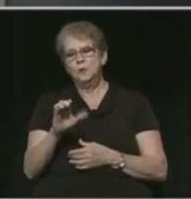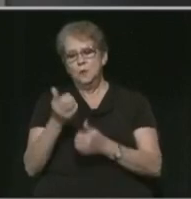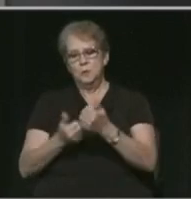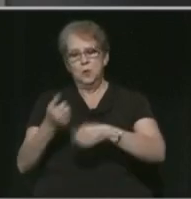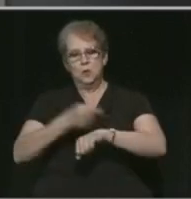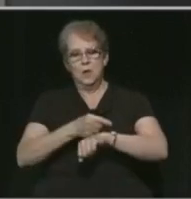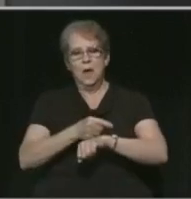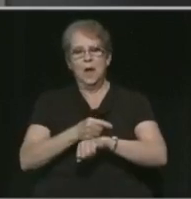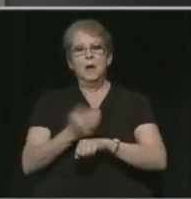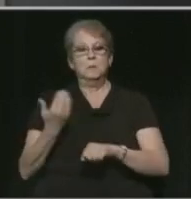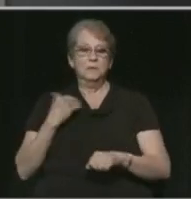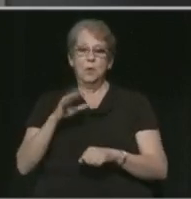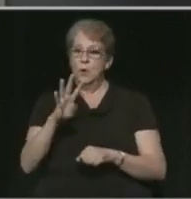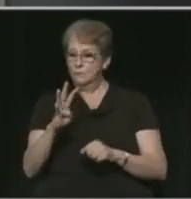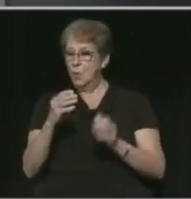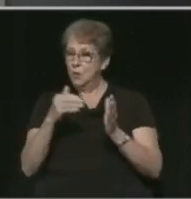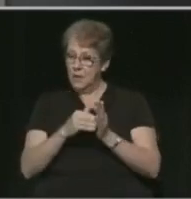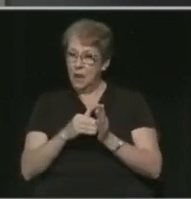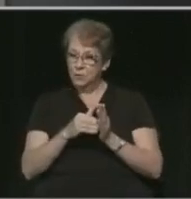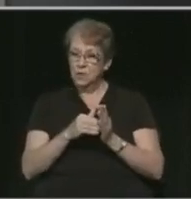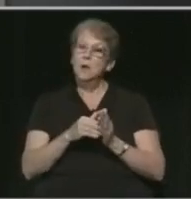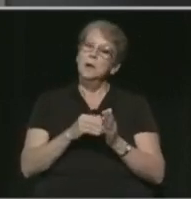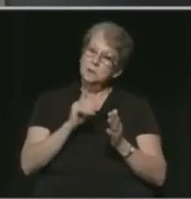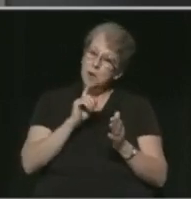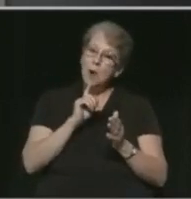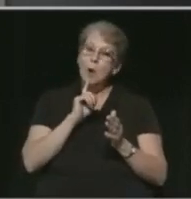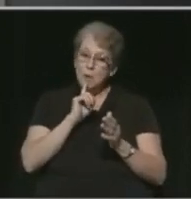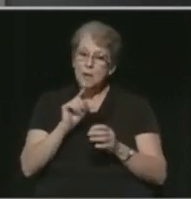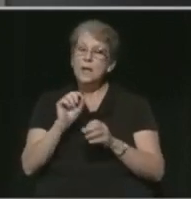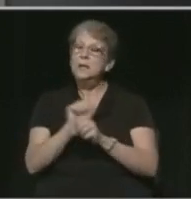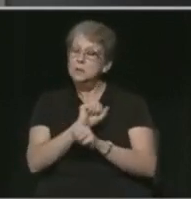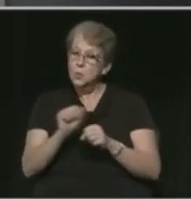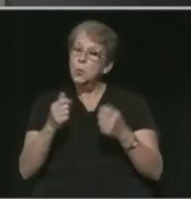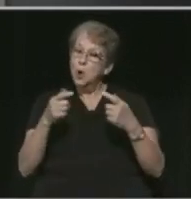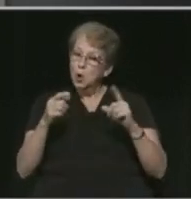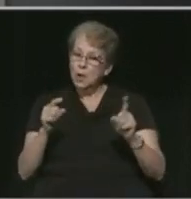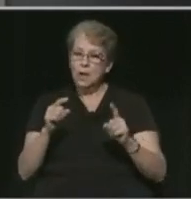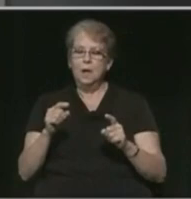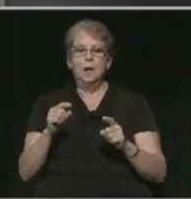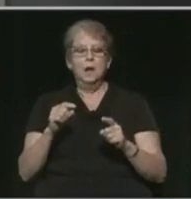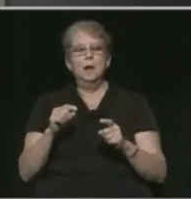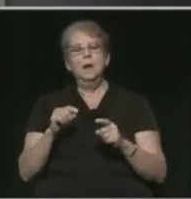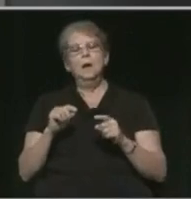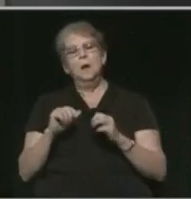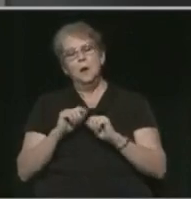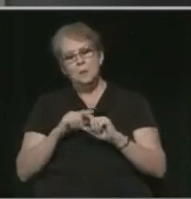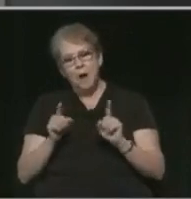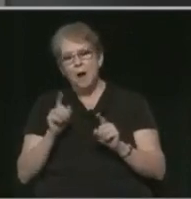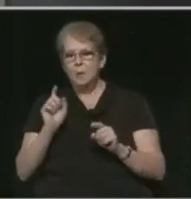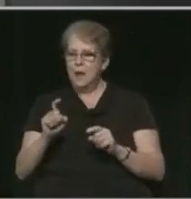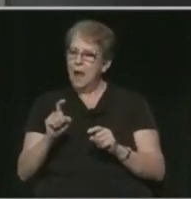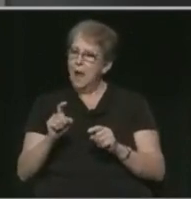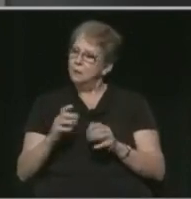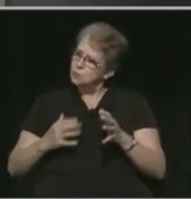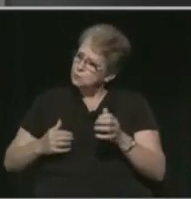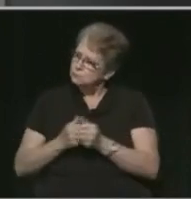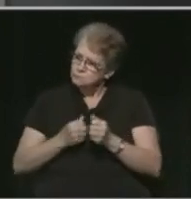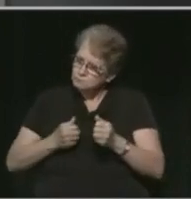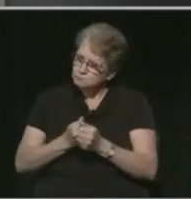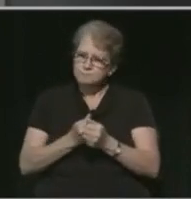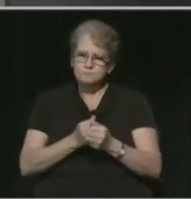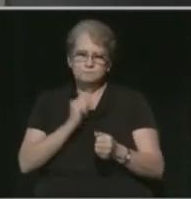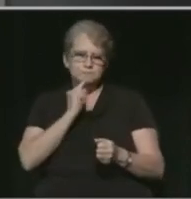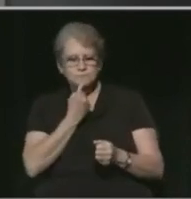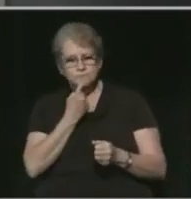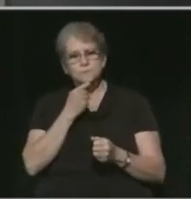high of 4,000. So things are working, I believe, like we want them to work, but we've got to keep up the vigilance. We've